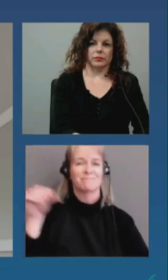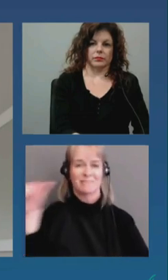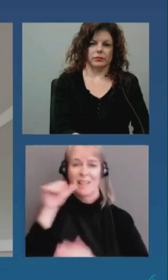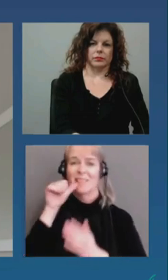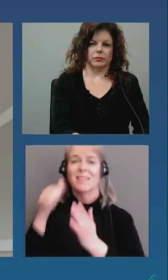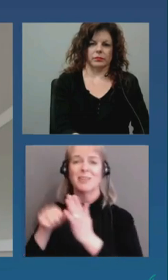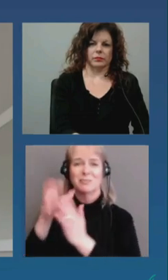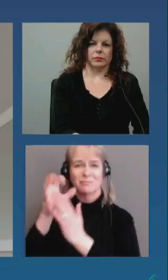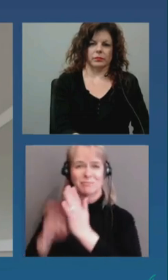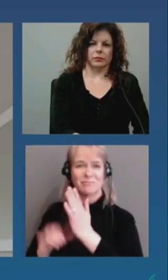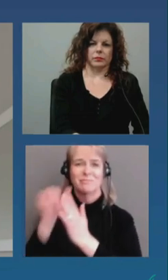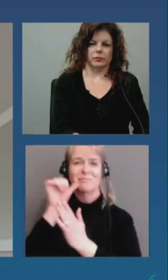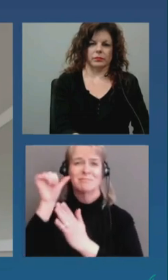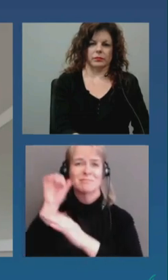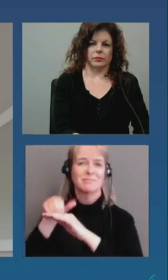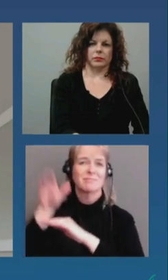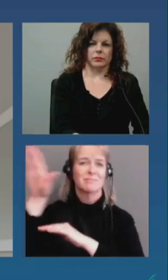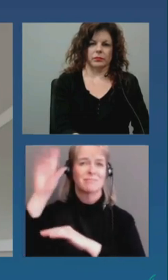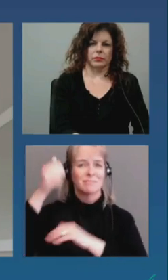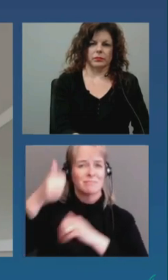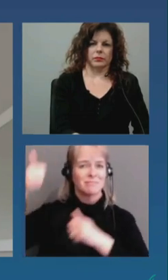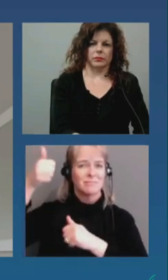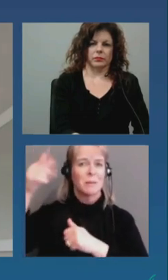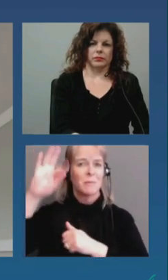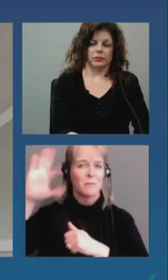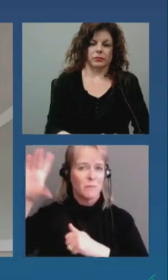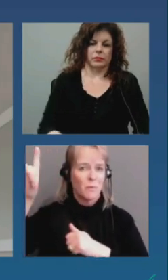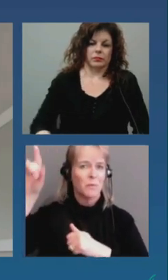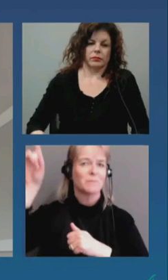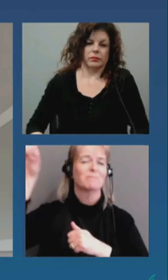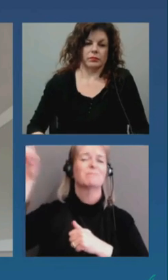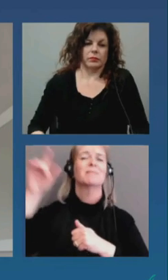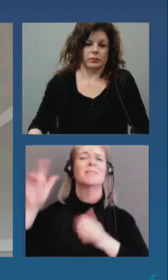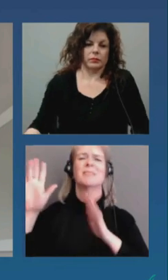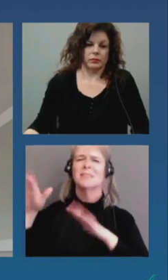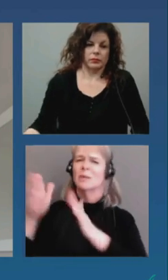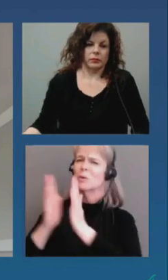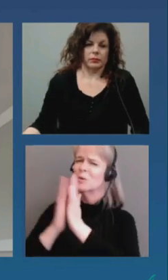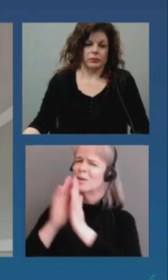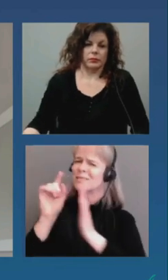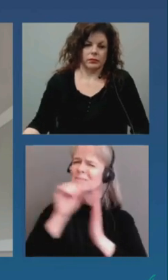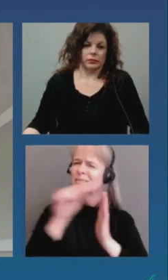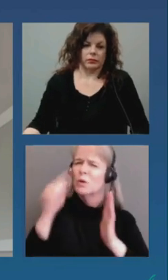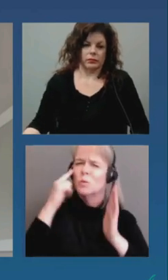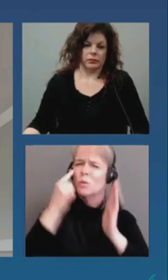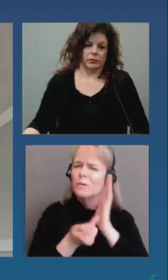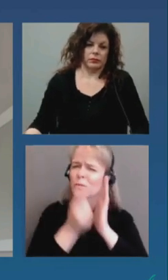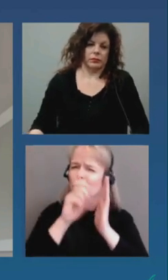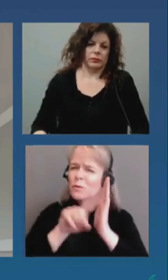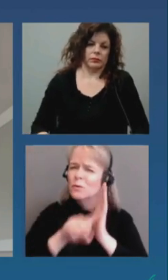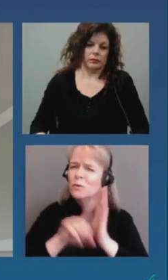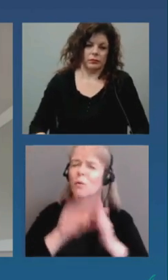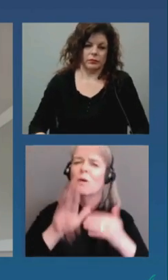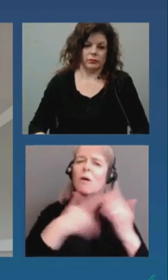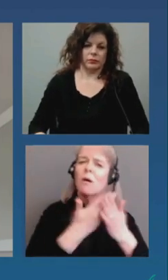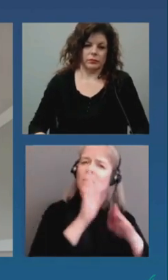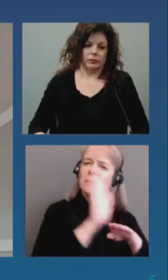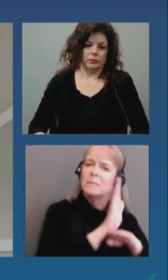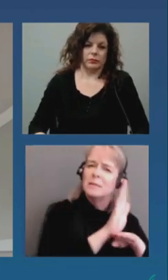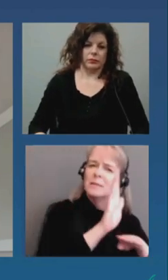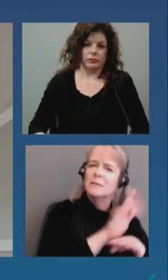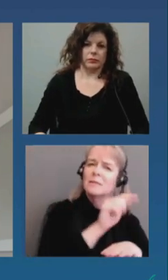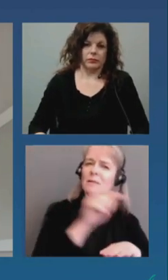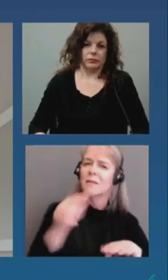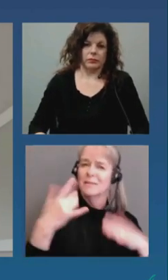an urgent review of all businesses and services that continue to have workers at work in the workplace to amend the language